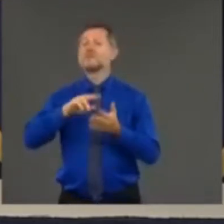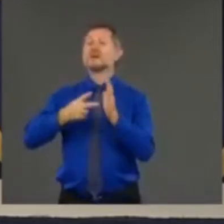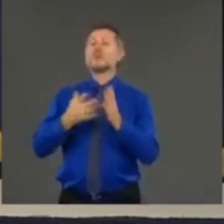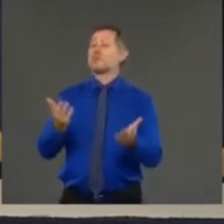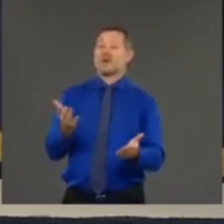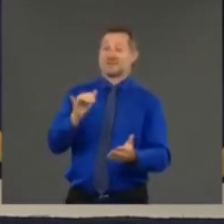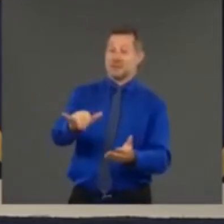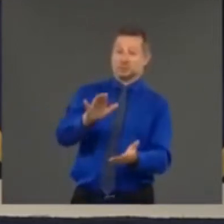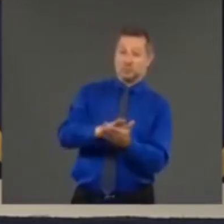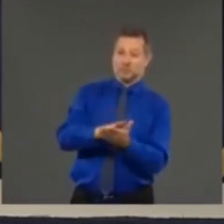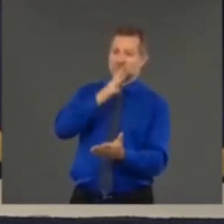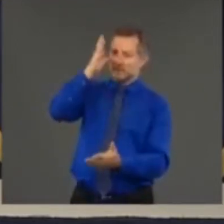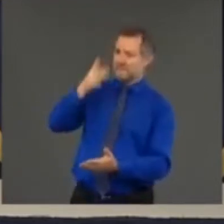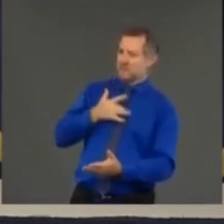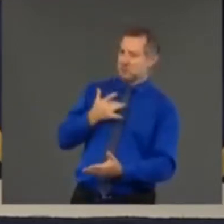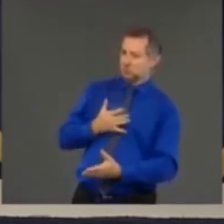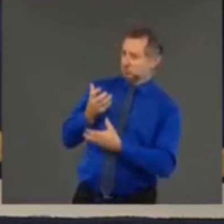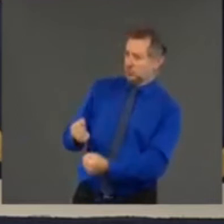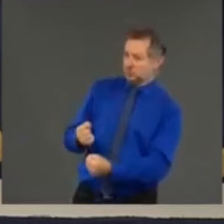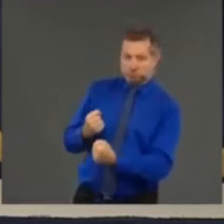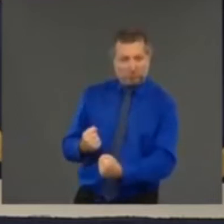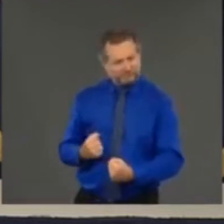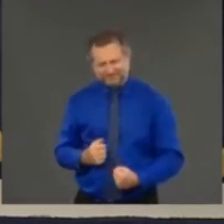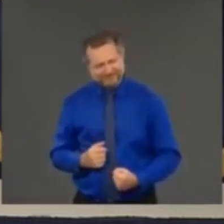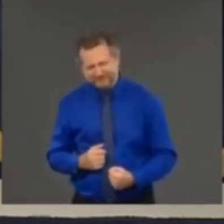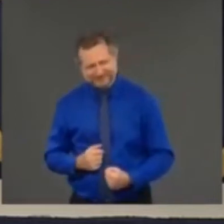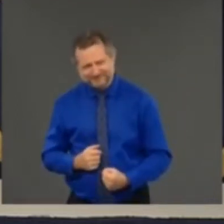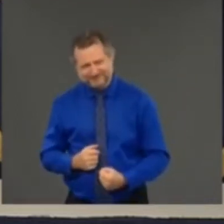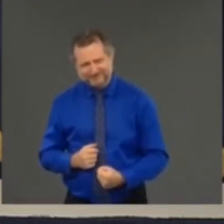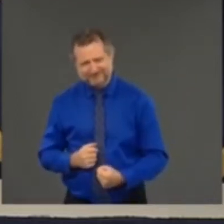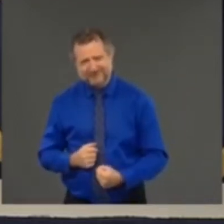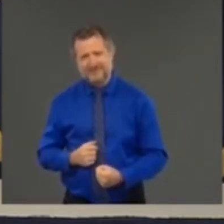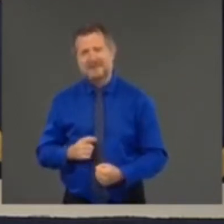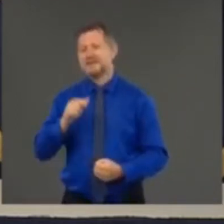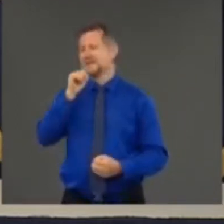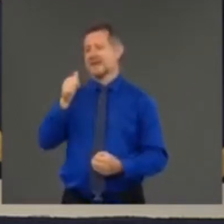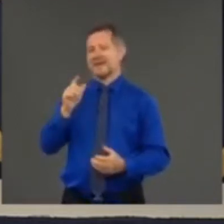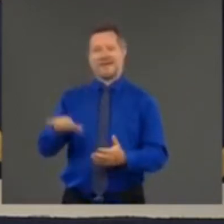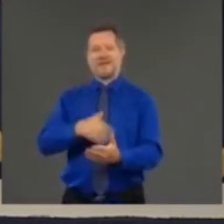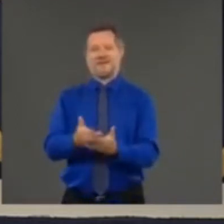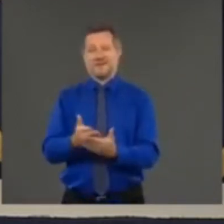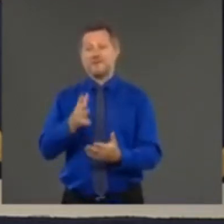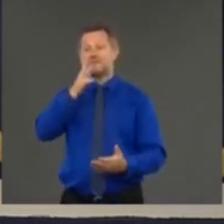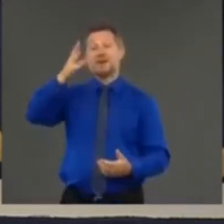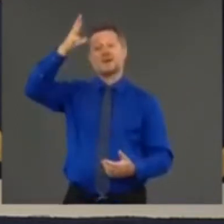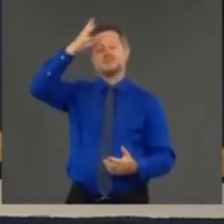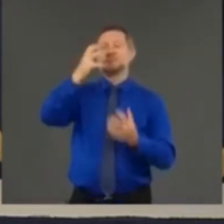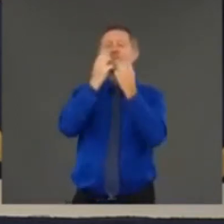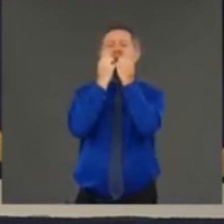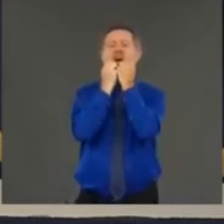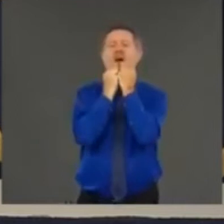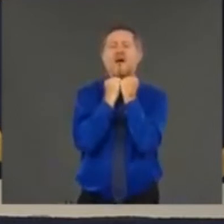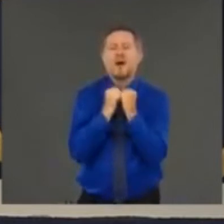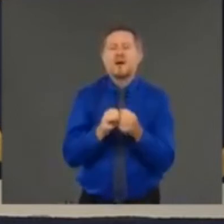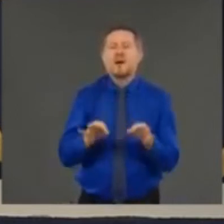doesn't mean the school they're going to send their kid to is safe and by the way all they care about is the kid